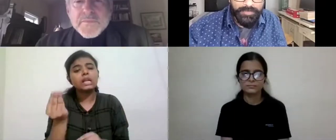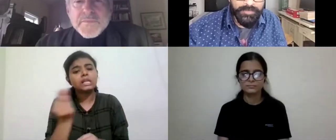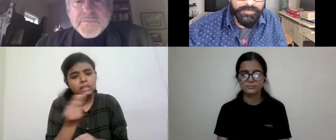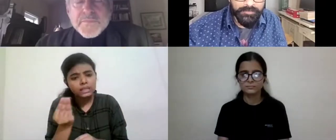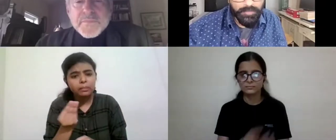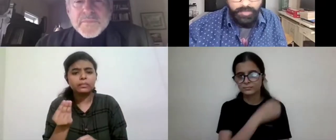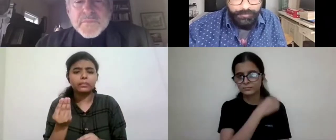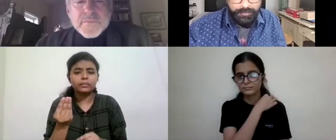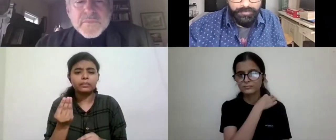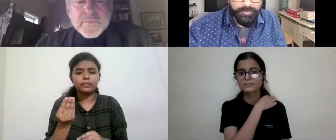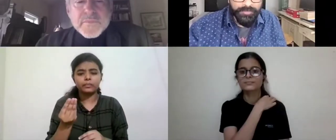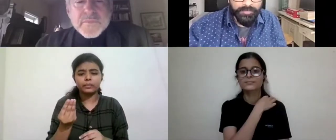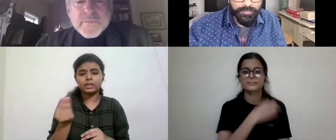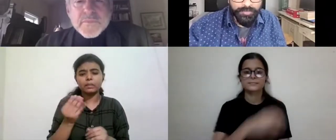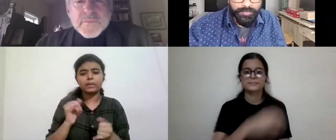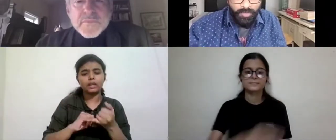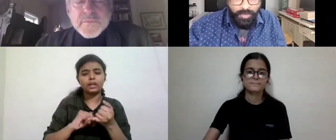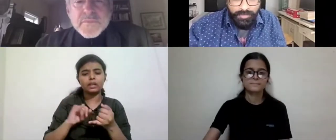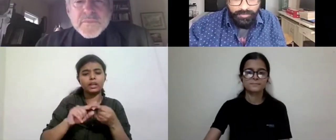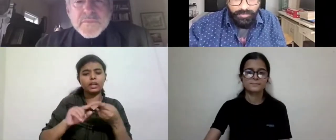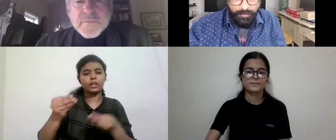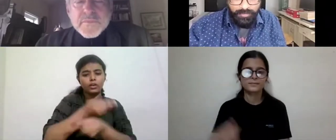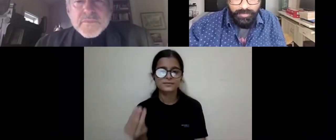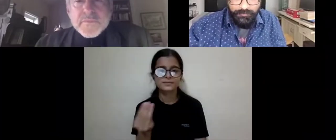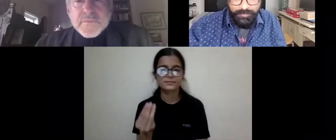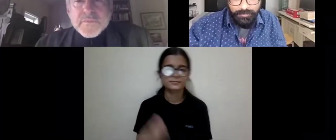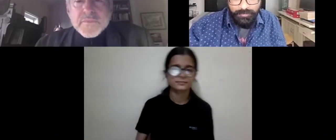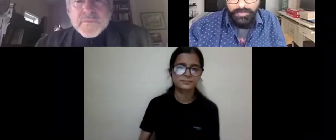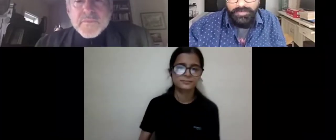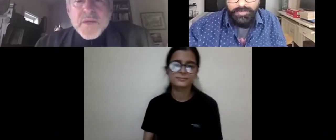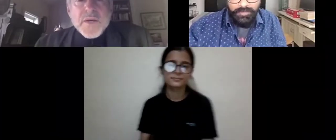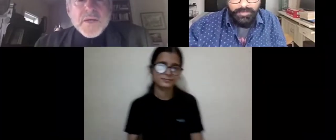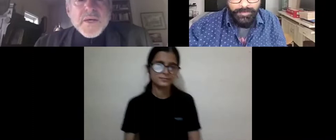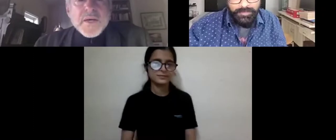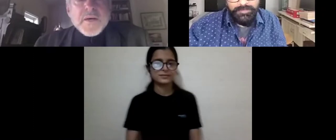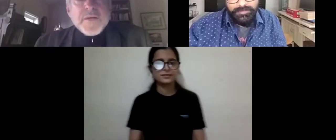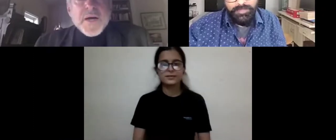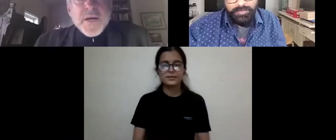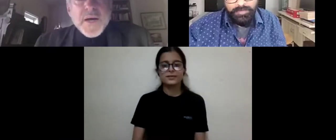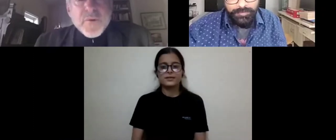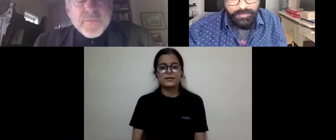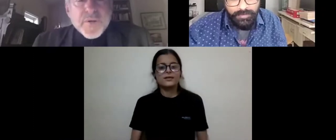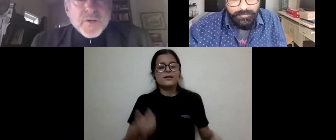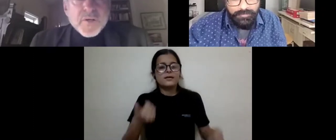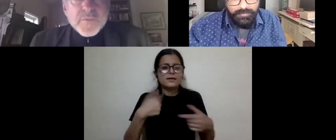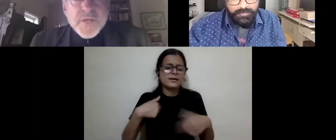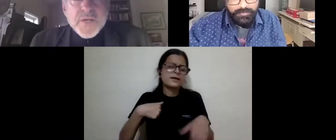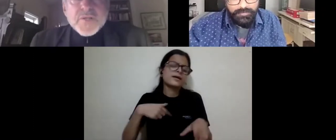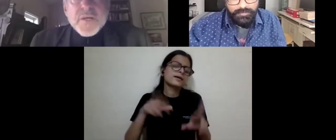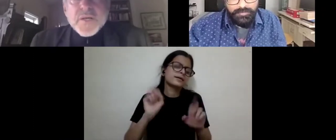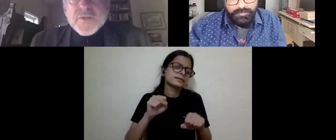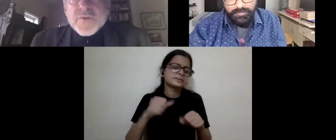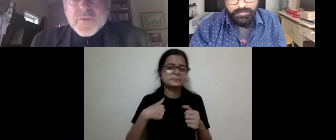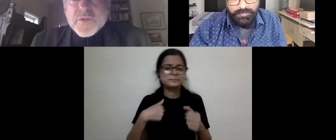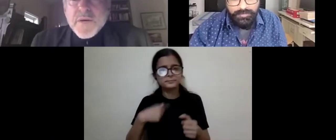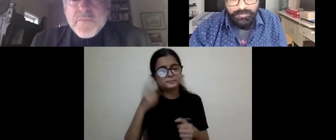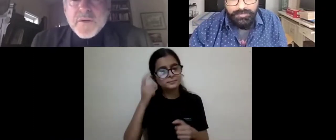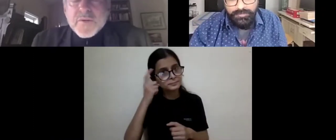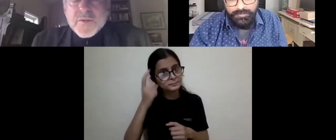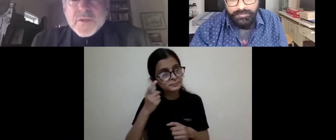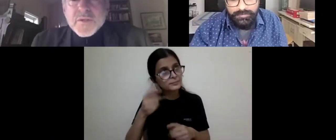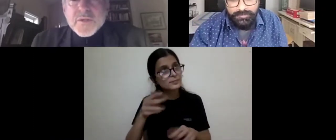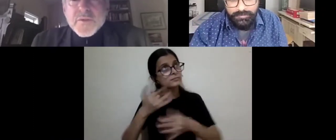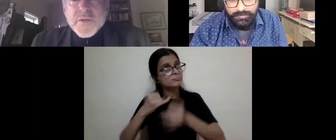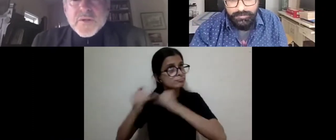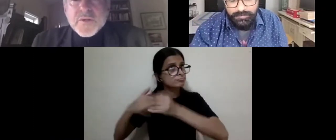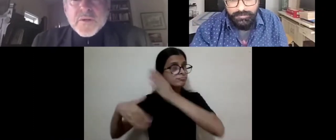economically comfortable because those who are not economically comfortable. Yeah. I mean, I, I wrote a book called Obsession of History, which might be